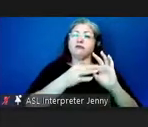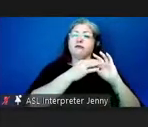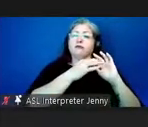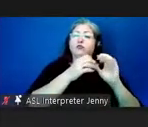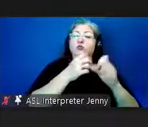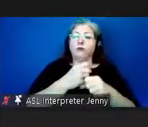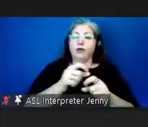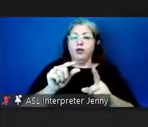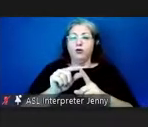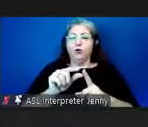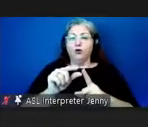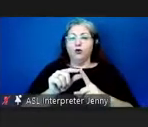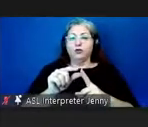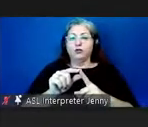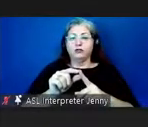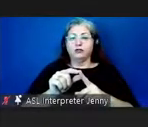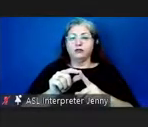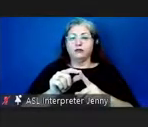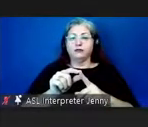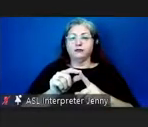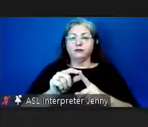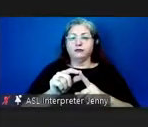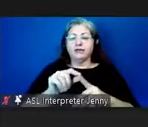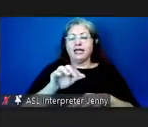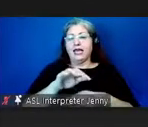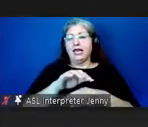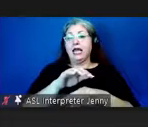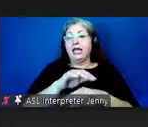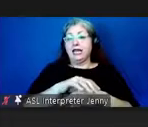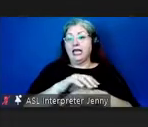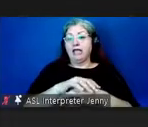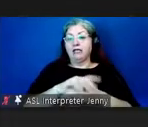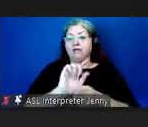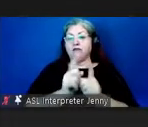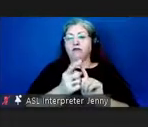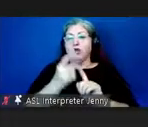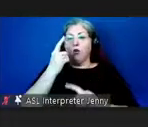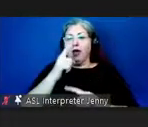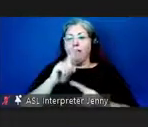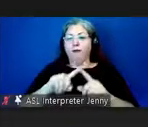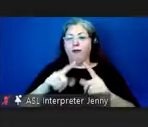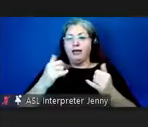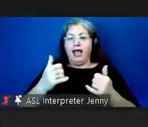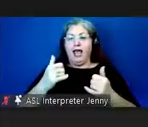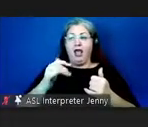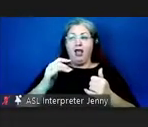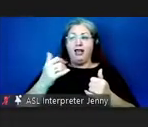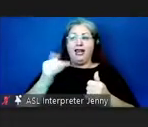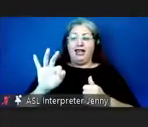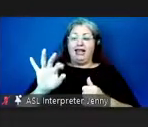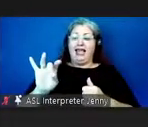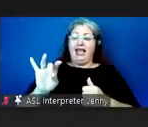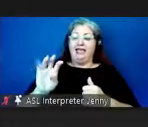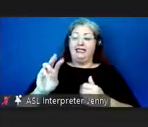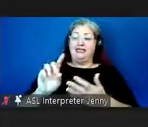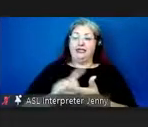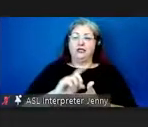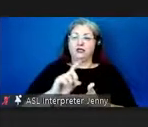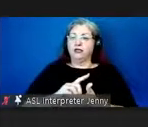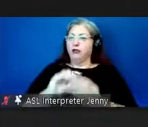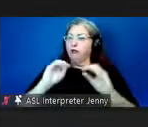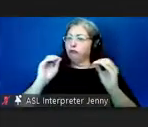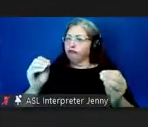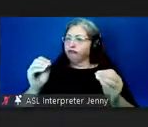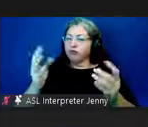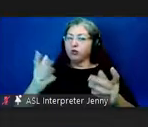words um in english into hawaiian that we don't have in the 1986 dictionary um so